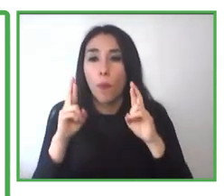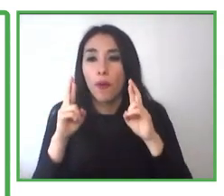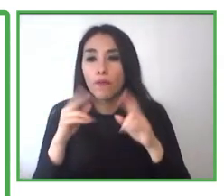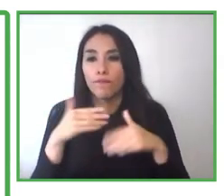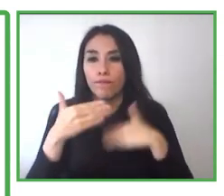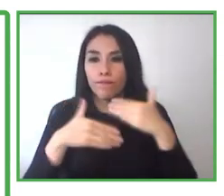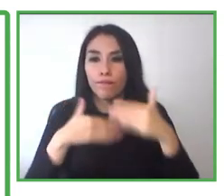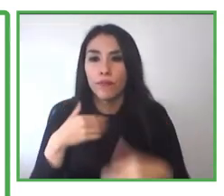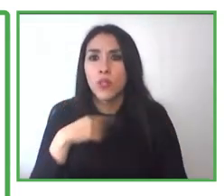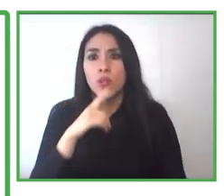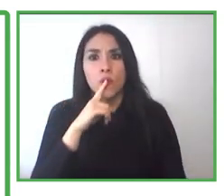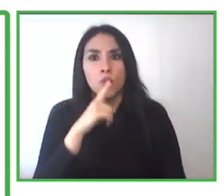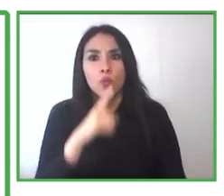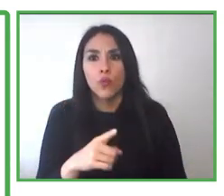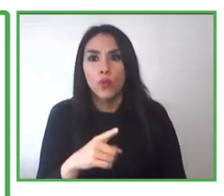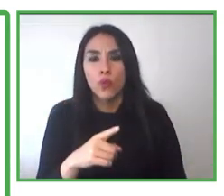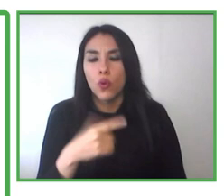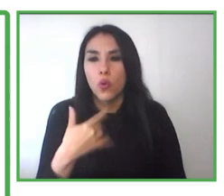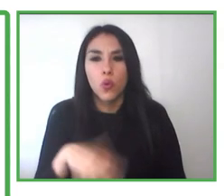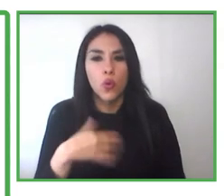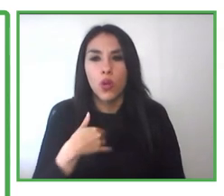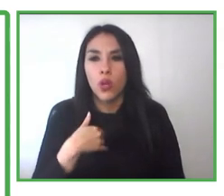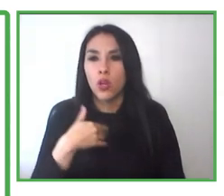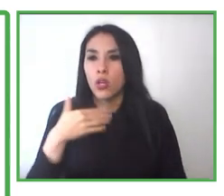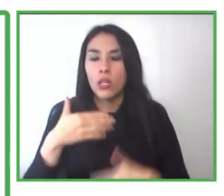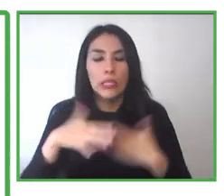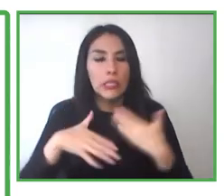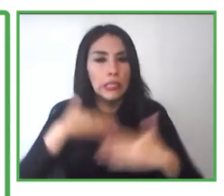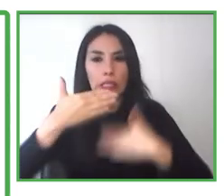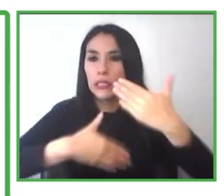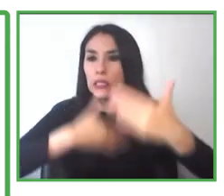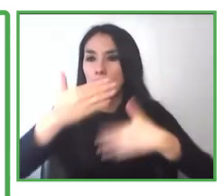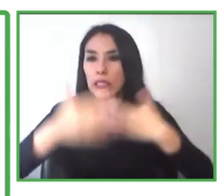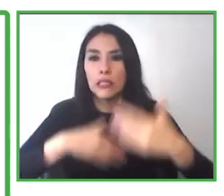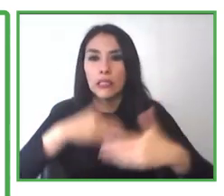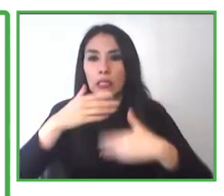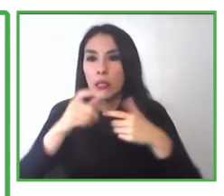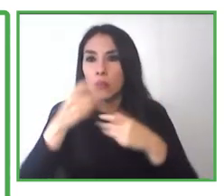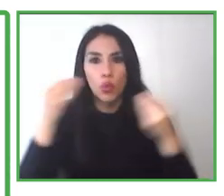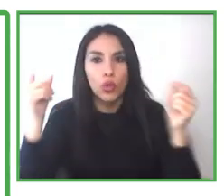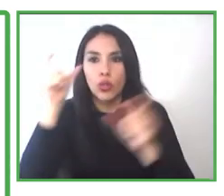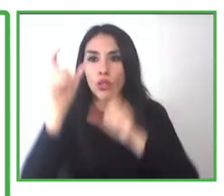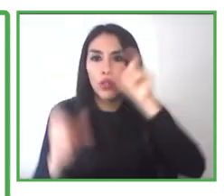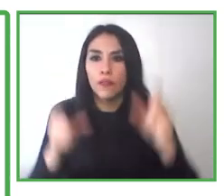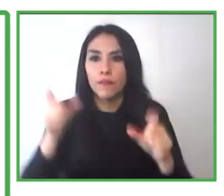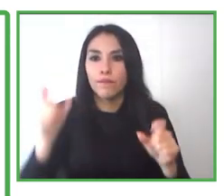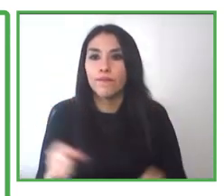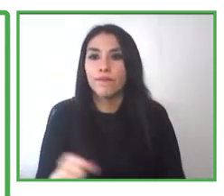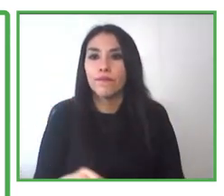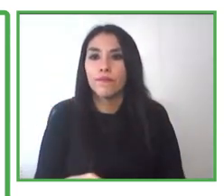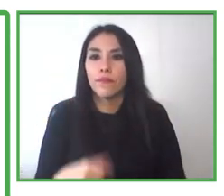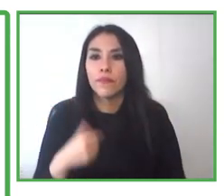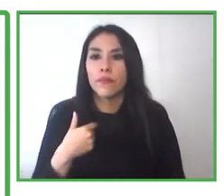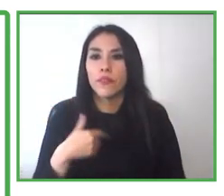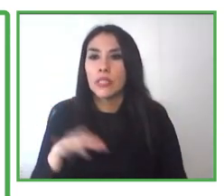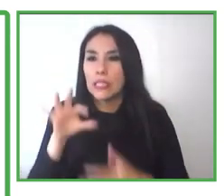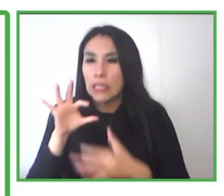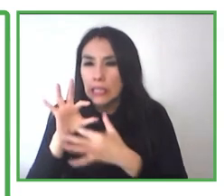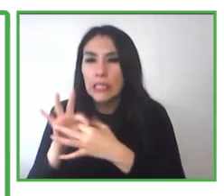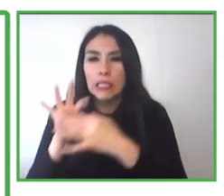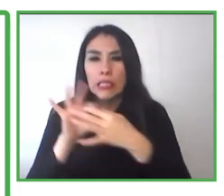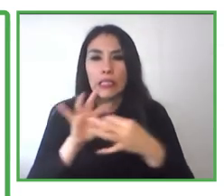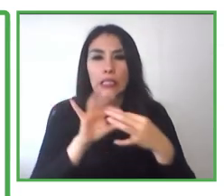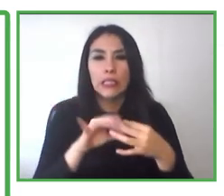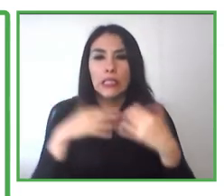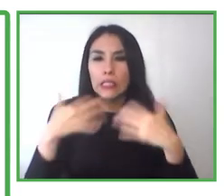I mean, to, to, to always be able to, to get the different programs. And we always have new alliances for science. And we